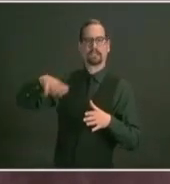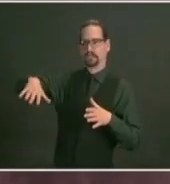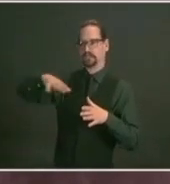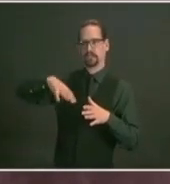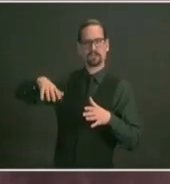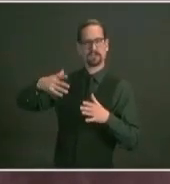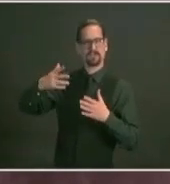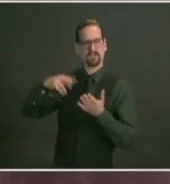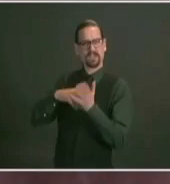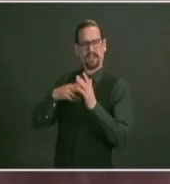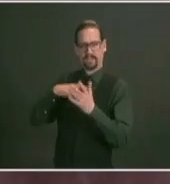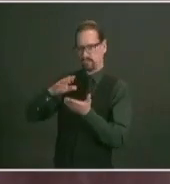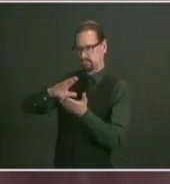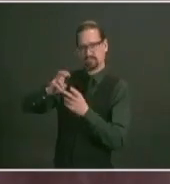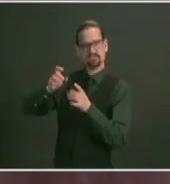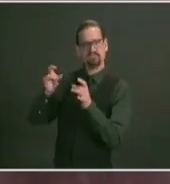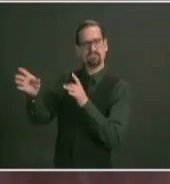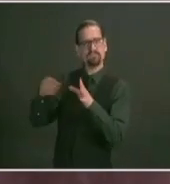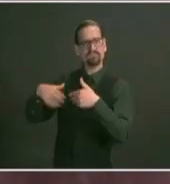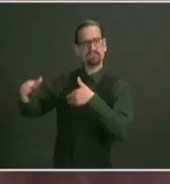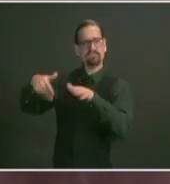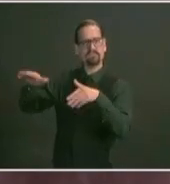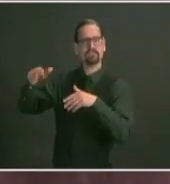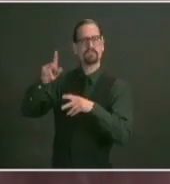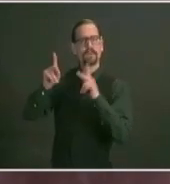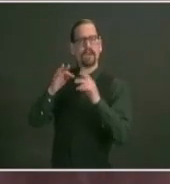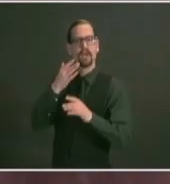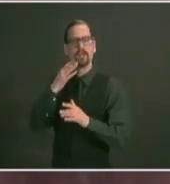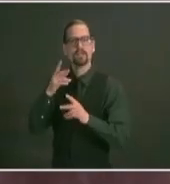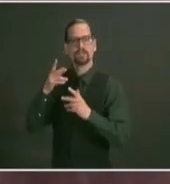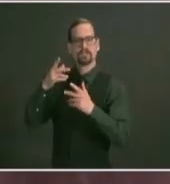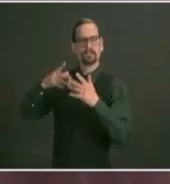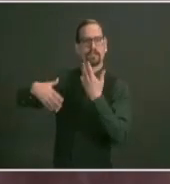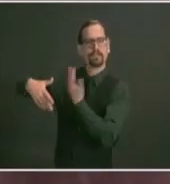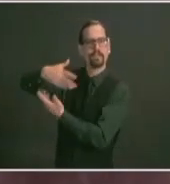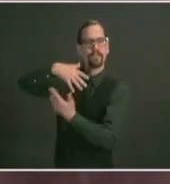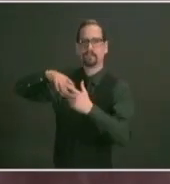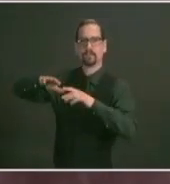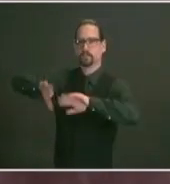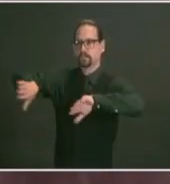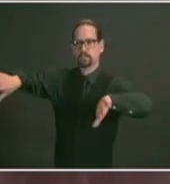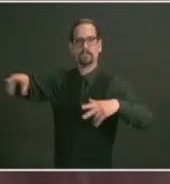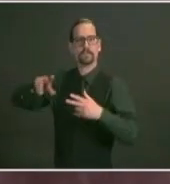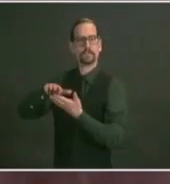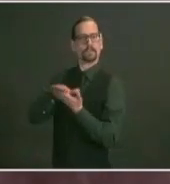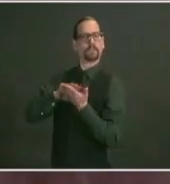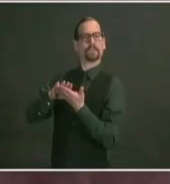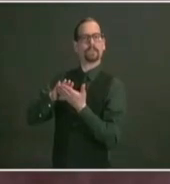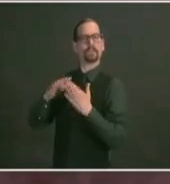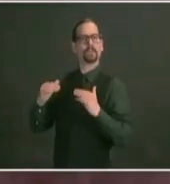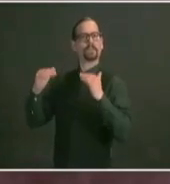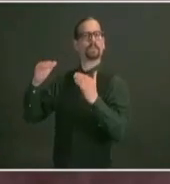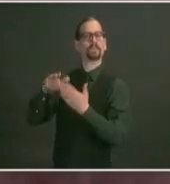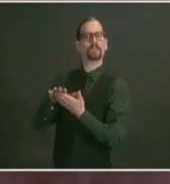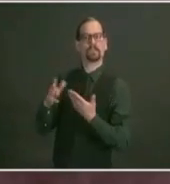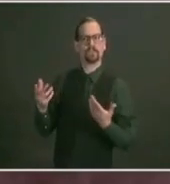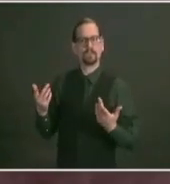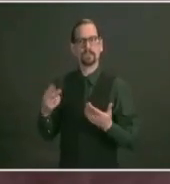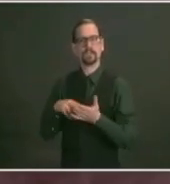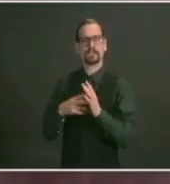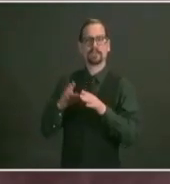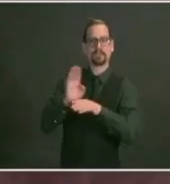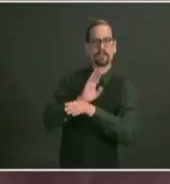right now is a good investment especially coming out of the pandemic when we lost 70 percent of the income and to the businesses in downtown so